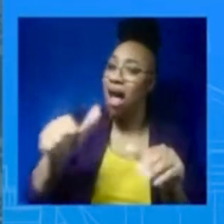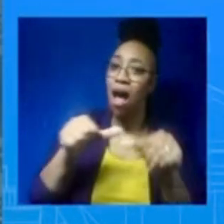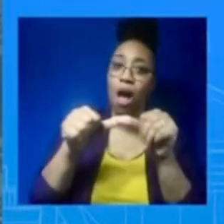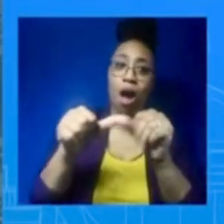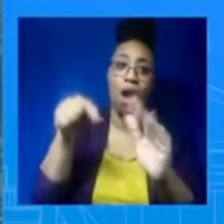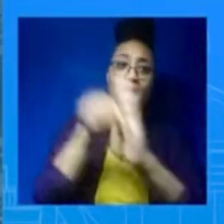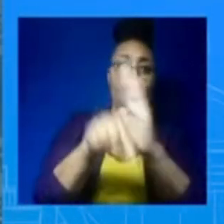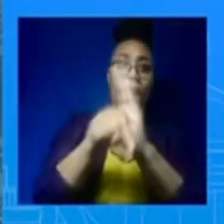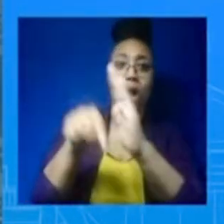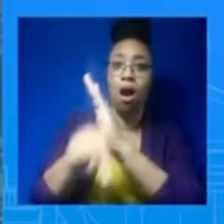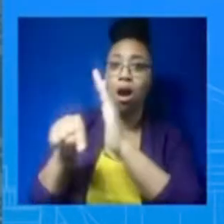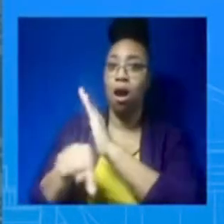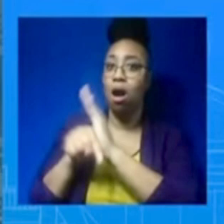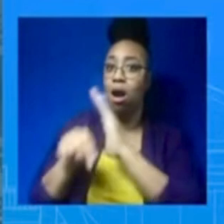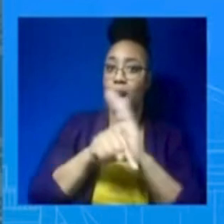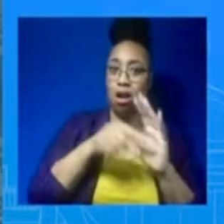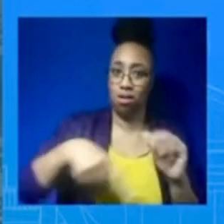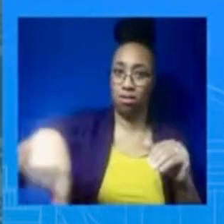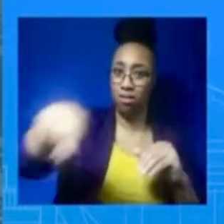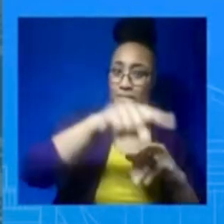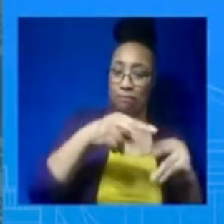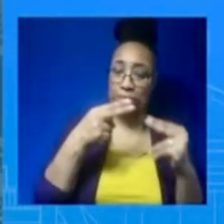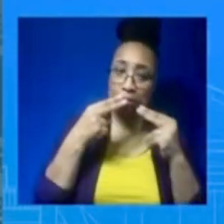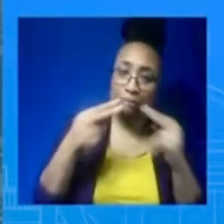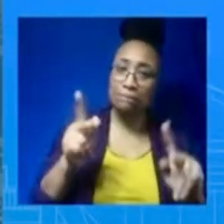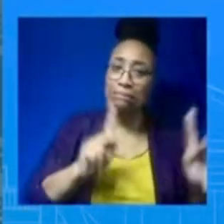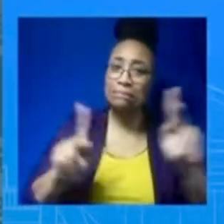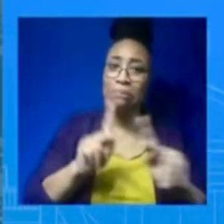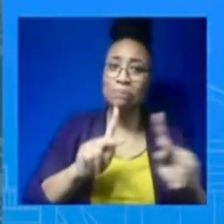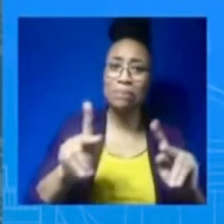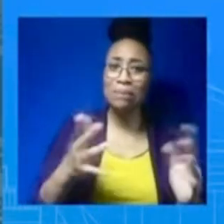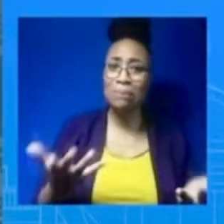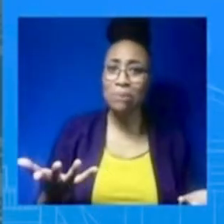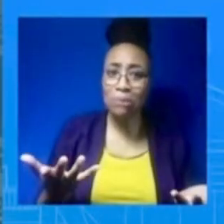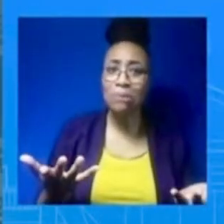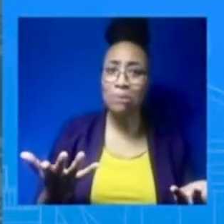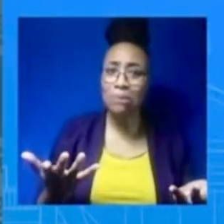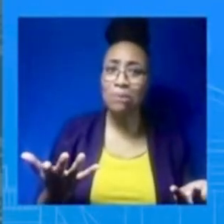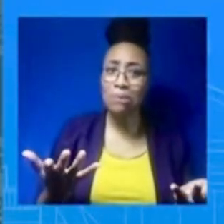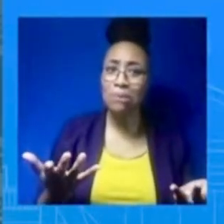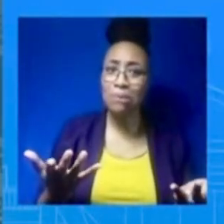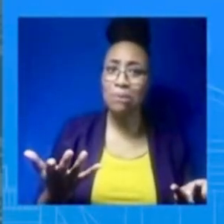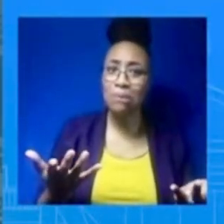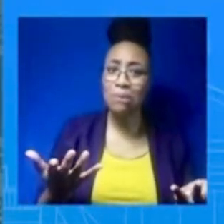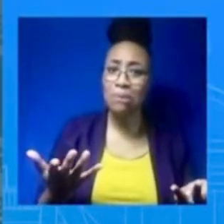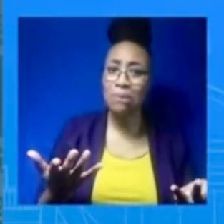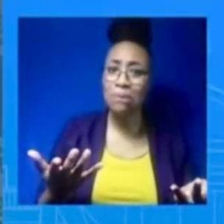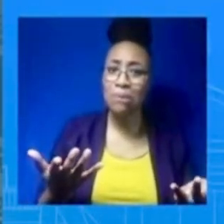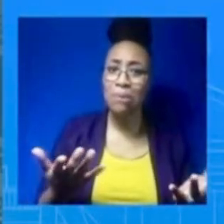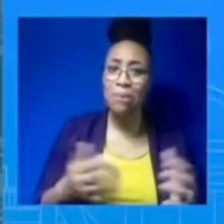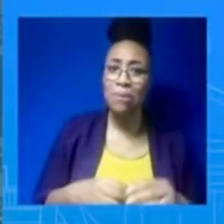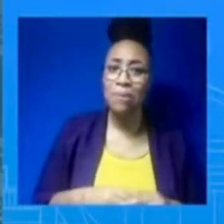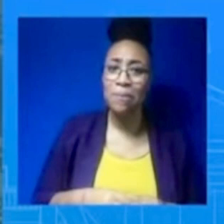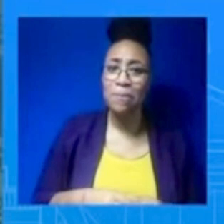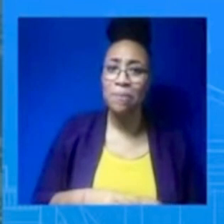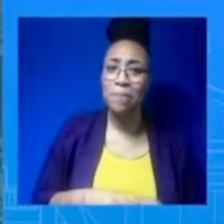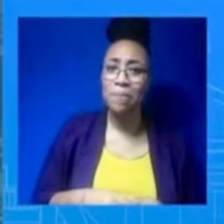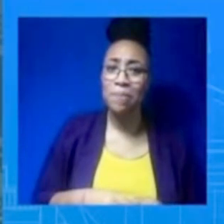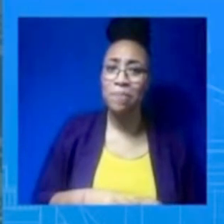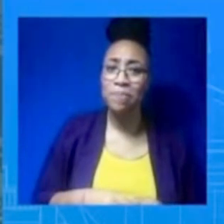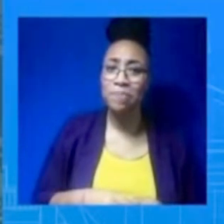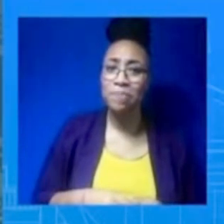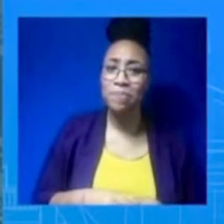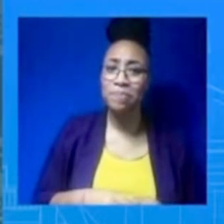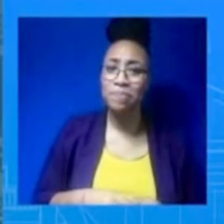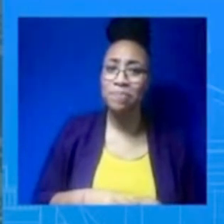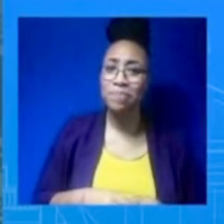Zelensky very eloquently said over in Munich, there's a need, a real need, an urgent need for the rest of